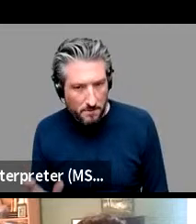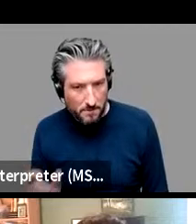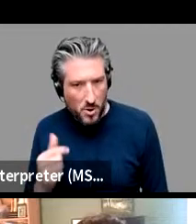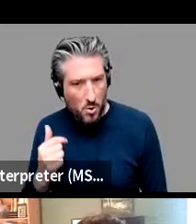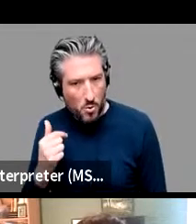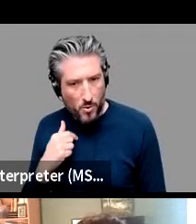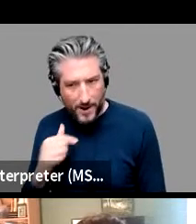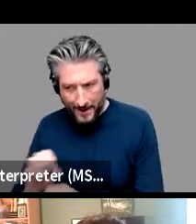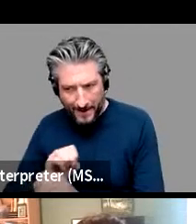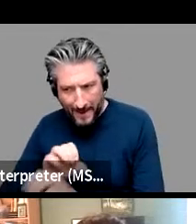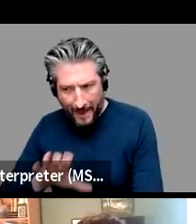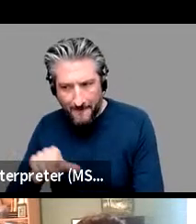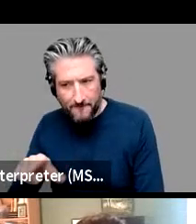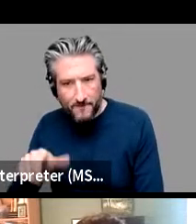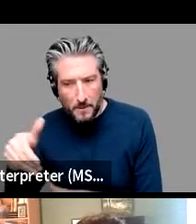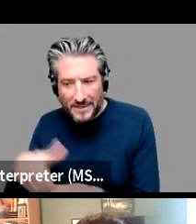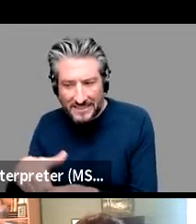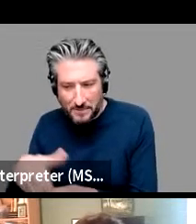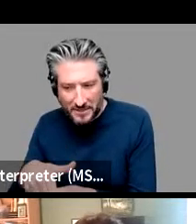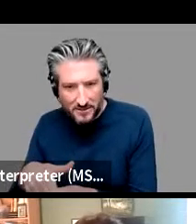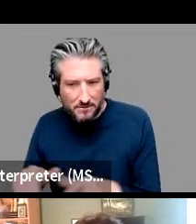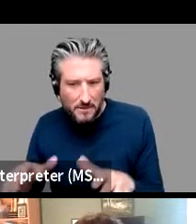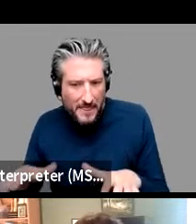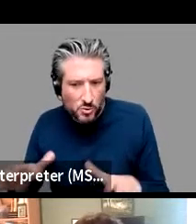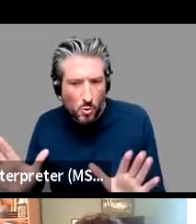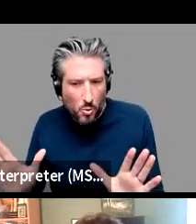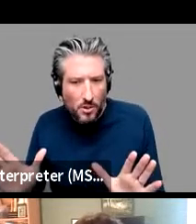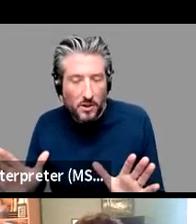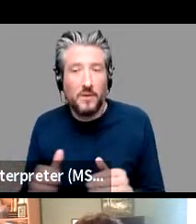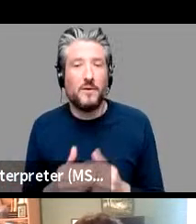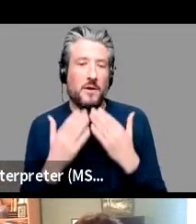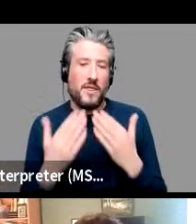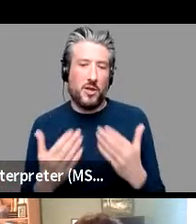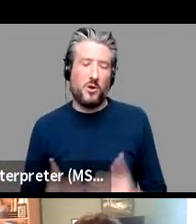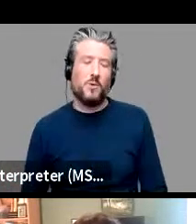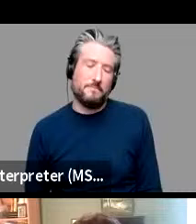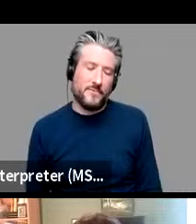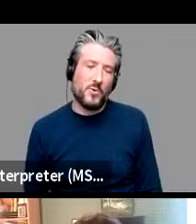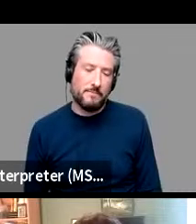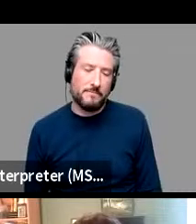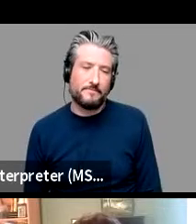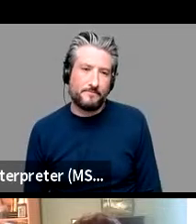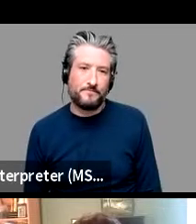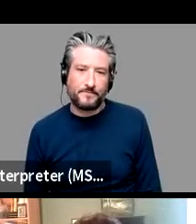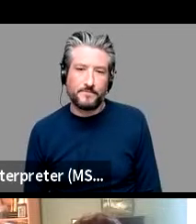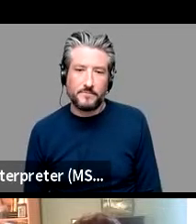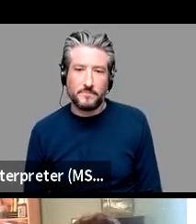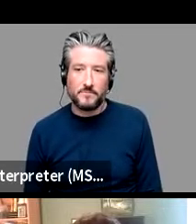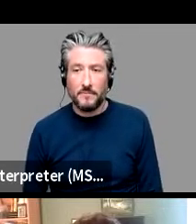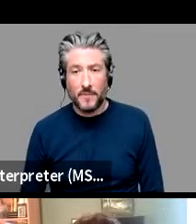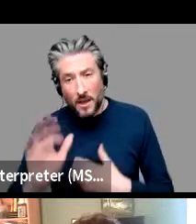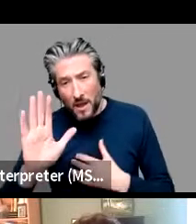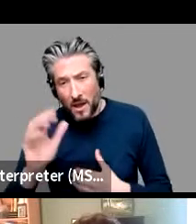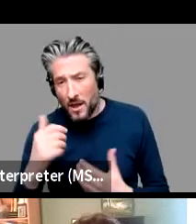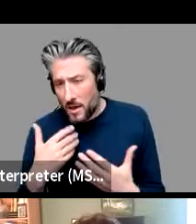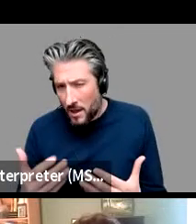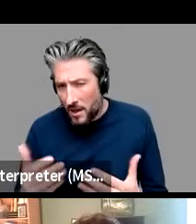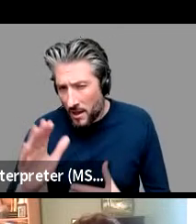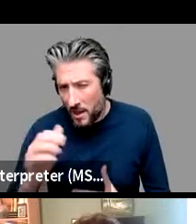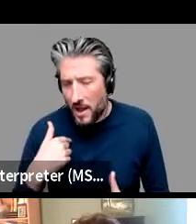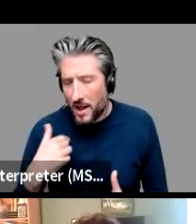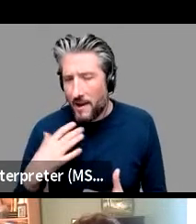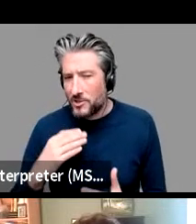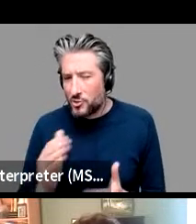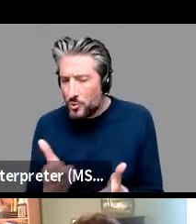participant okay great thanks if i can just uh jump in um just to try to to clarify